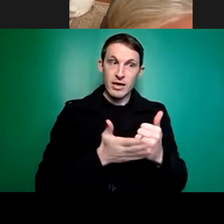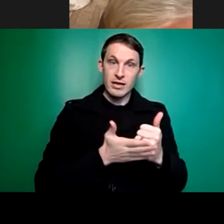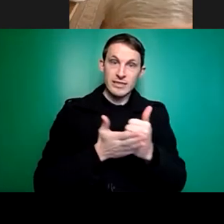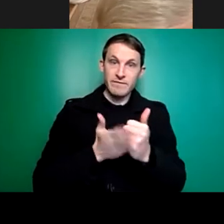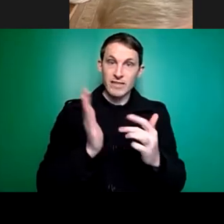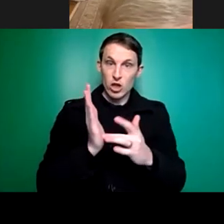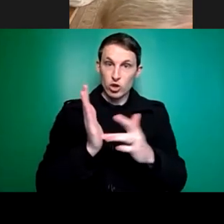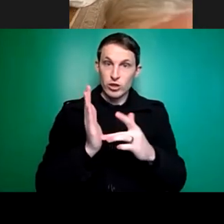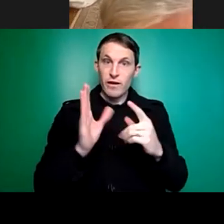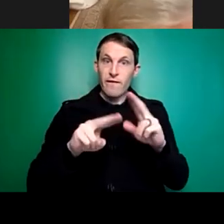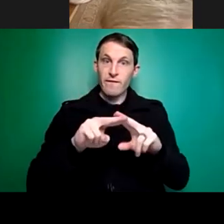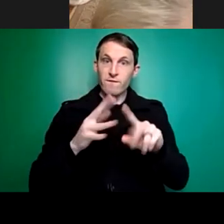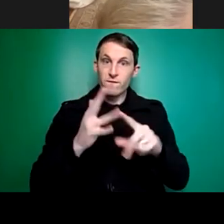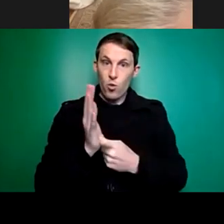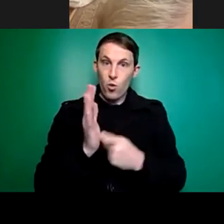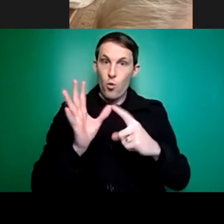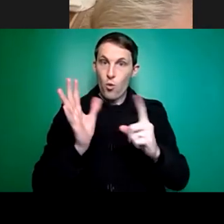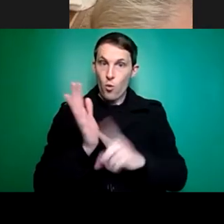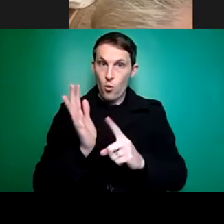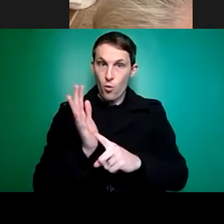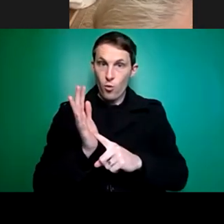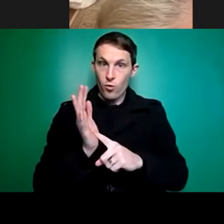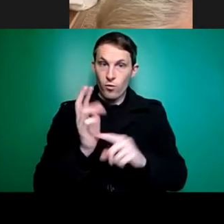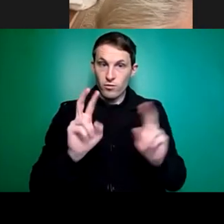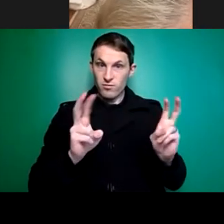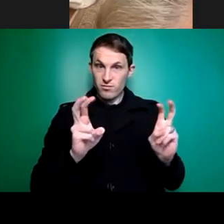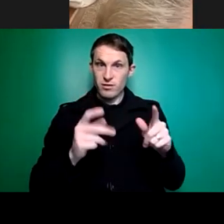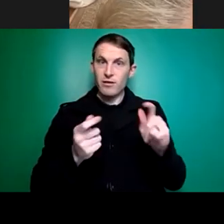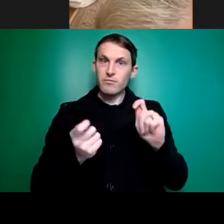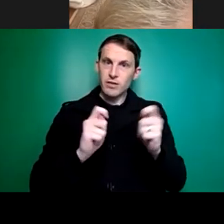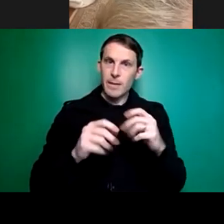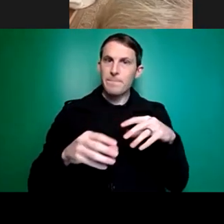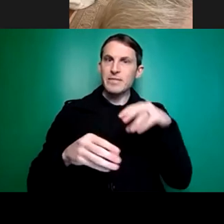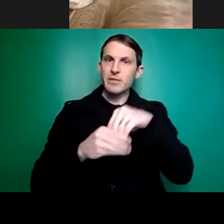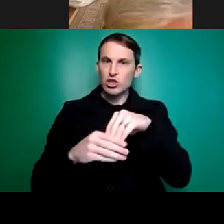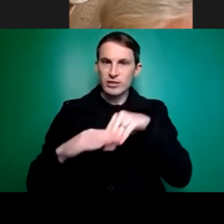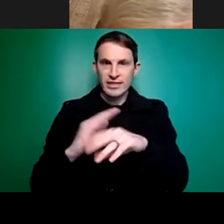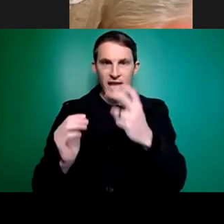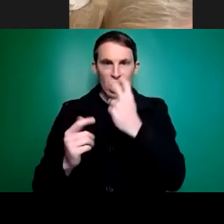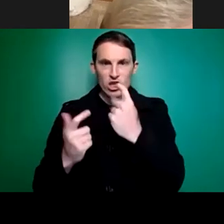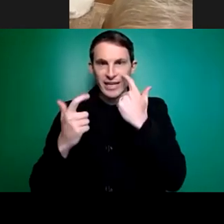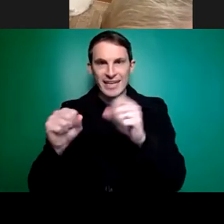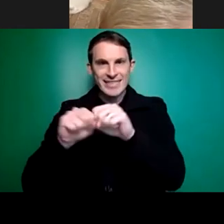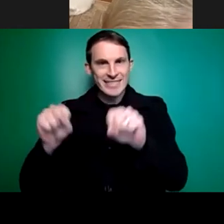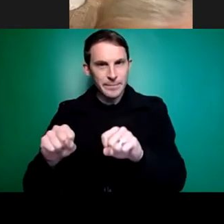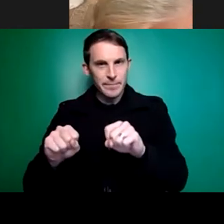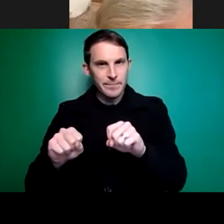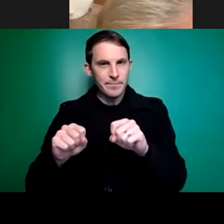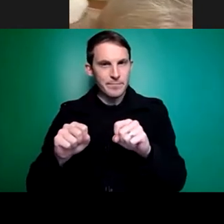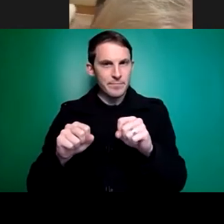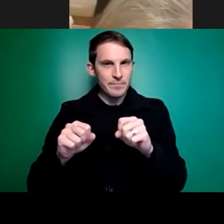from participation in the aged care system because there also is a sense of